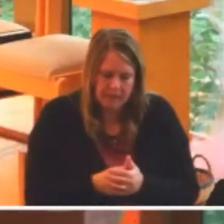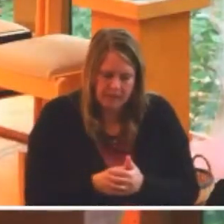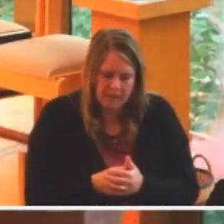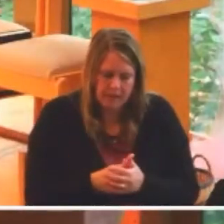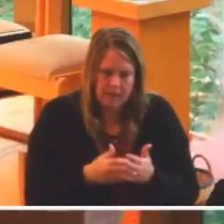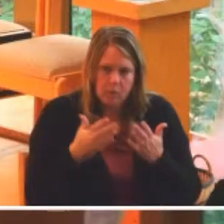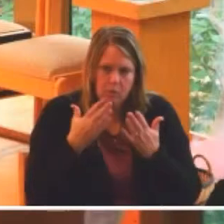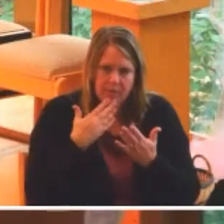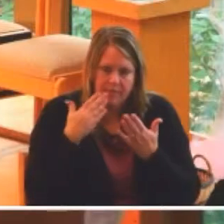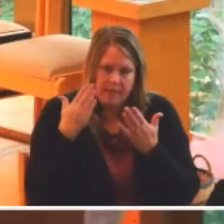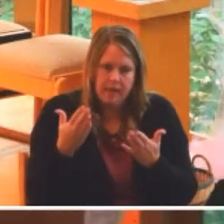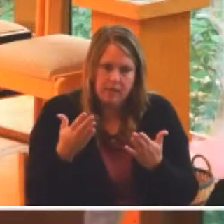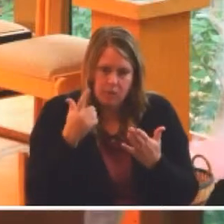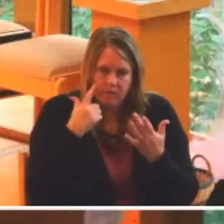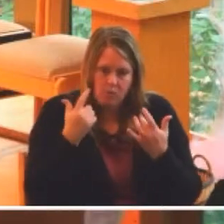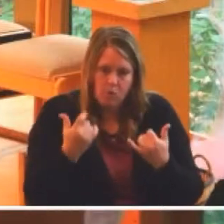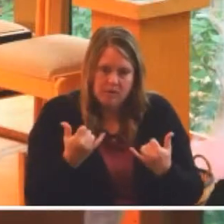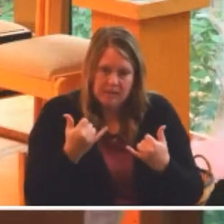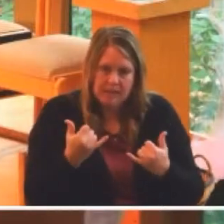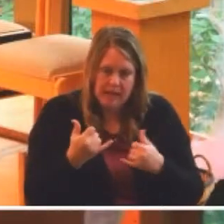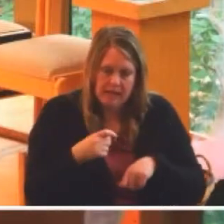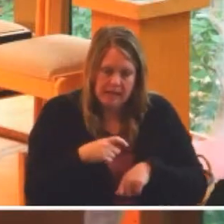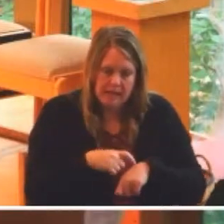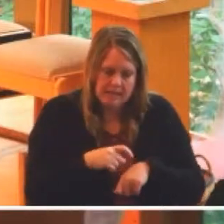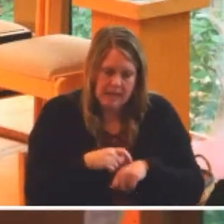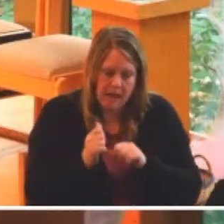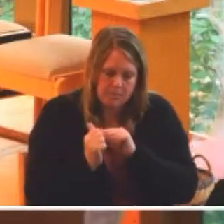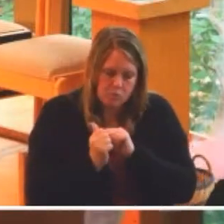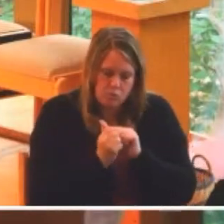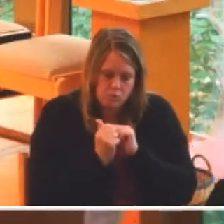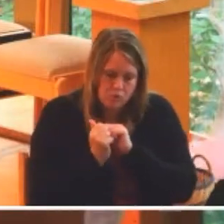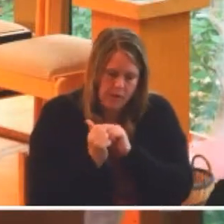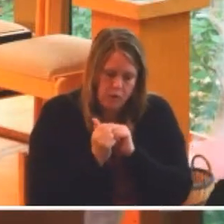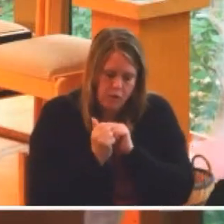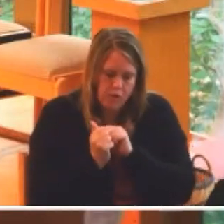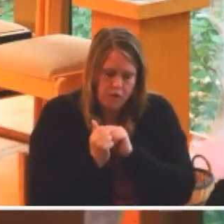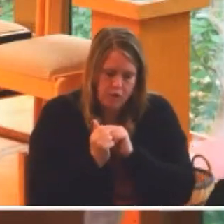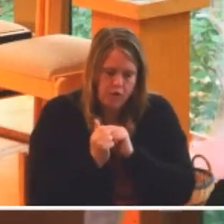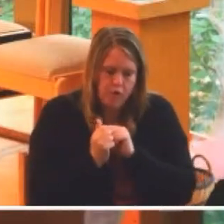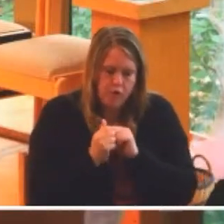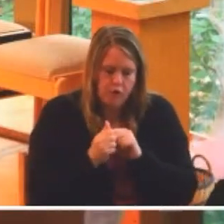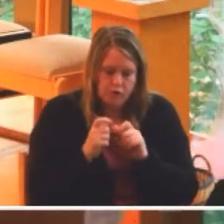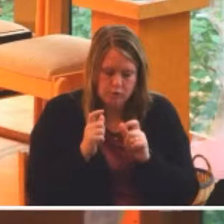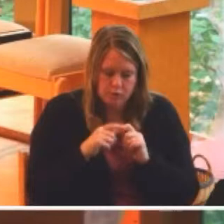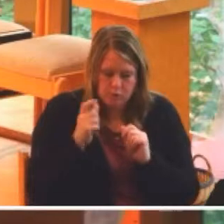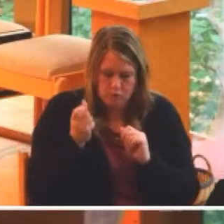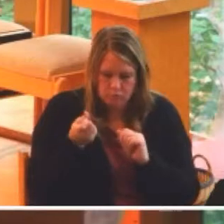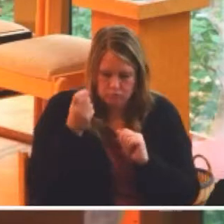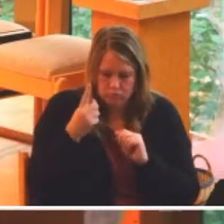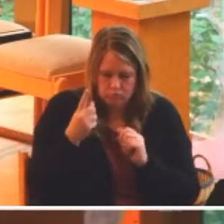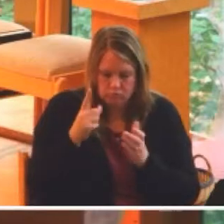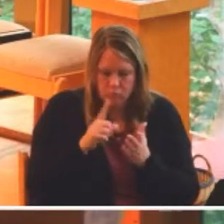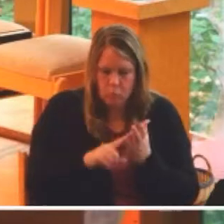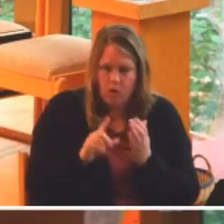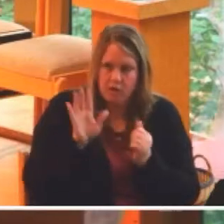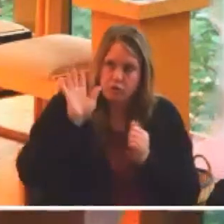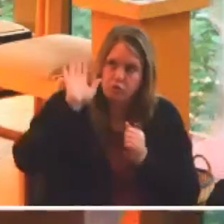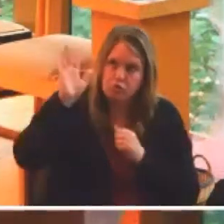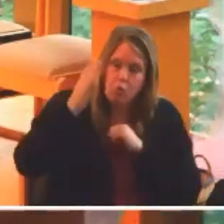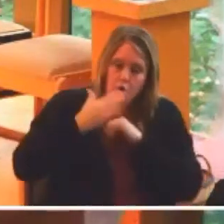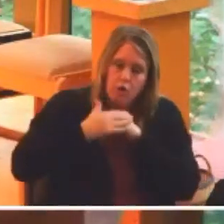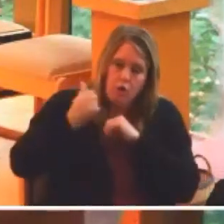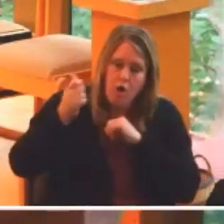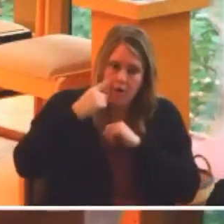we thank you for this day, for this time to be together to discern what your call might be for us in